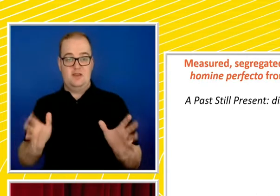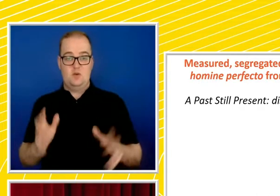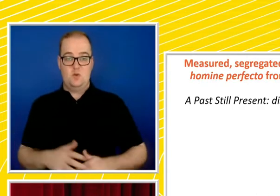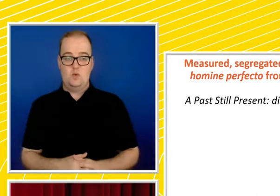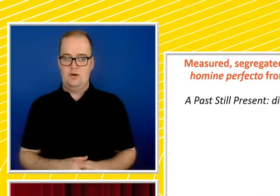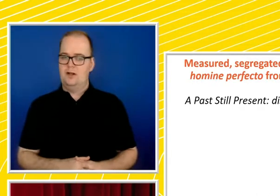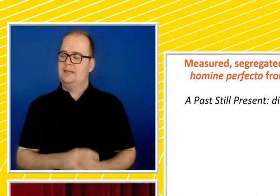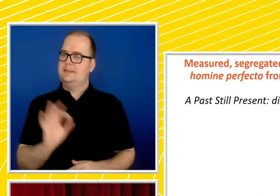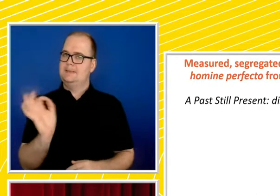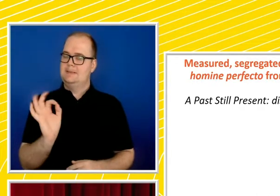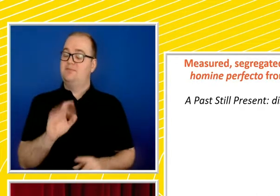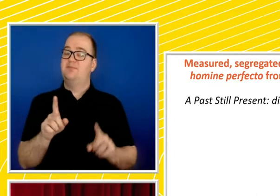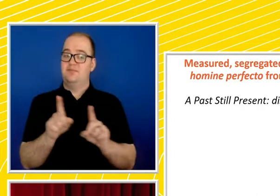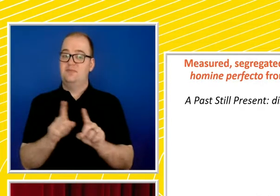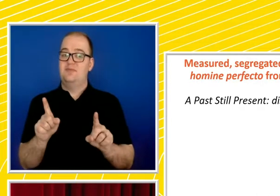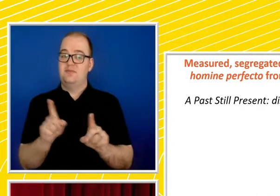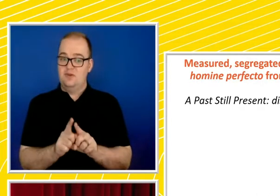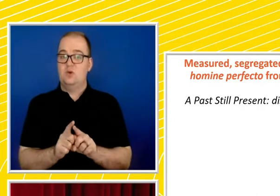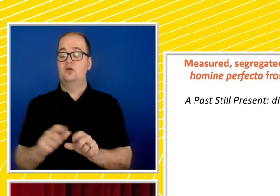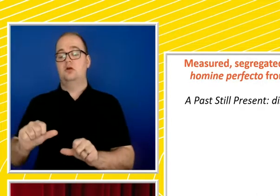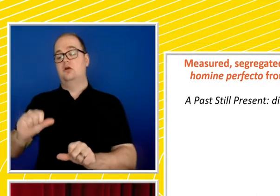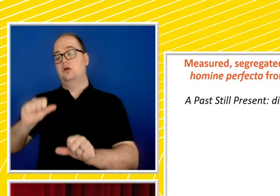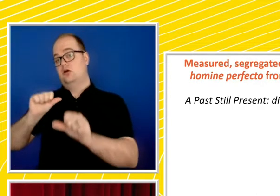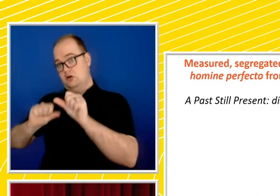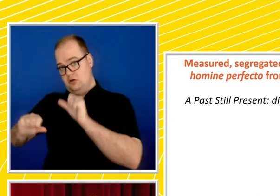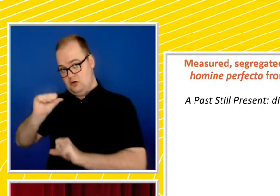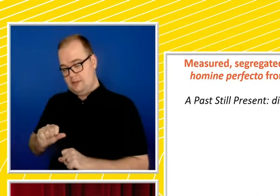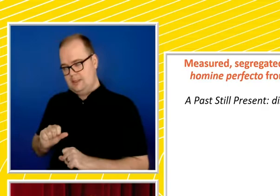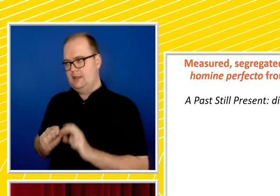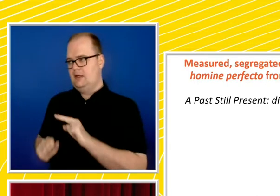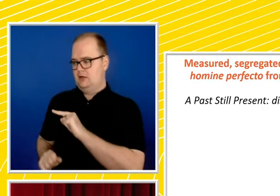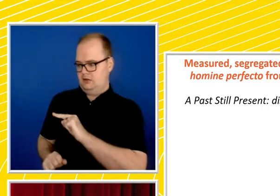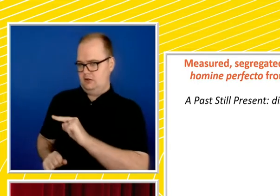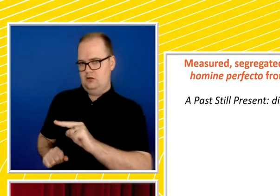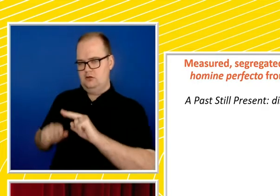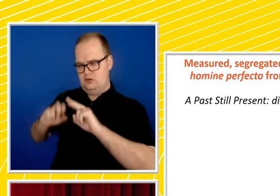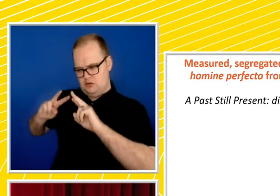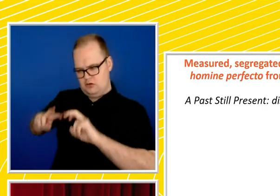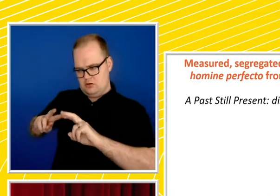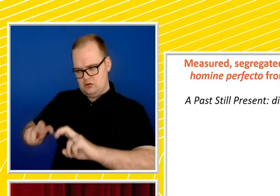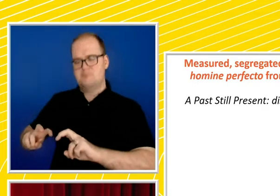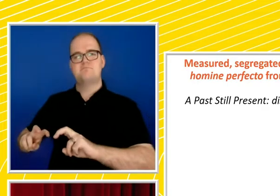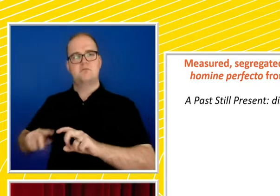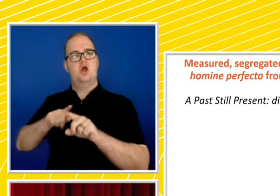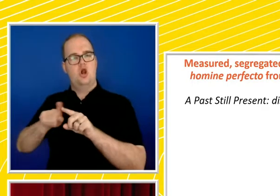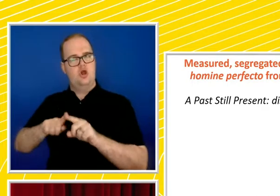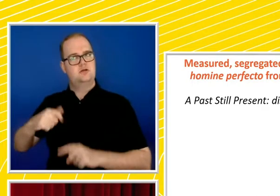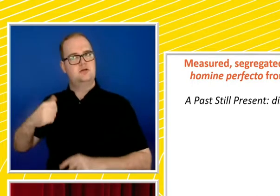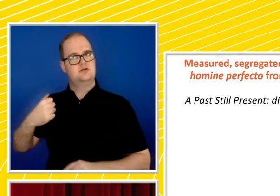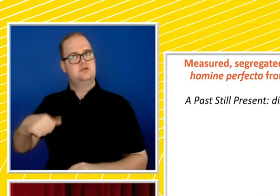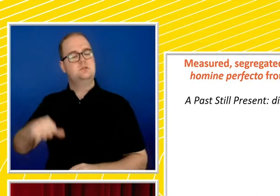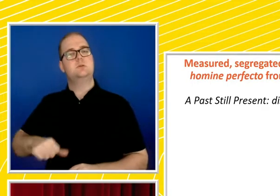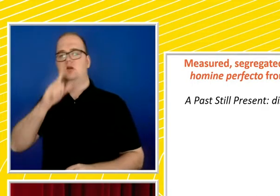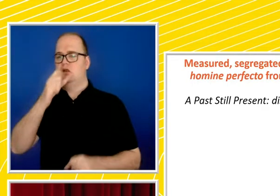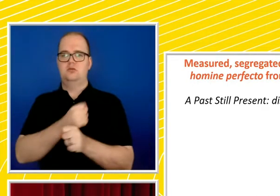set back in history so that we can confidently say, no, never again. We also want to consider whether